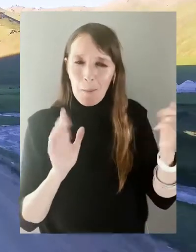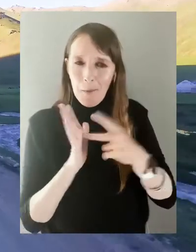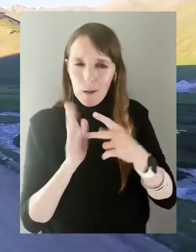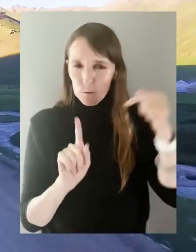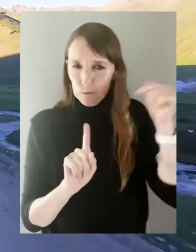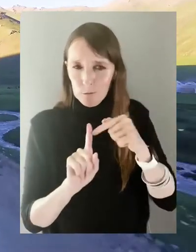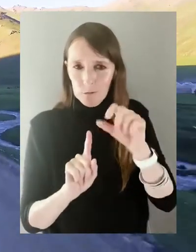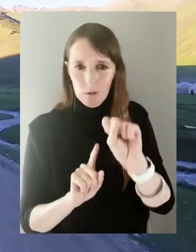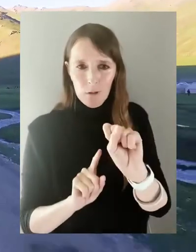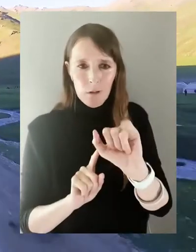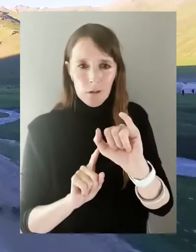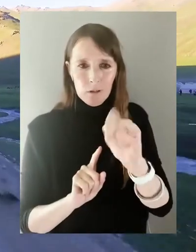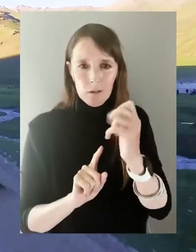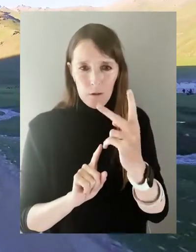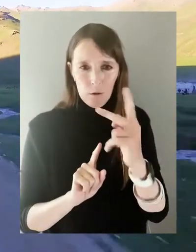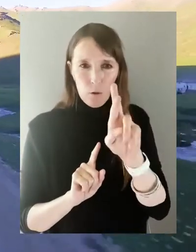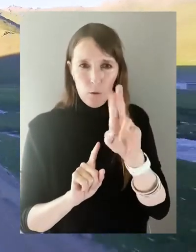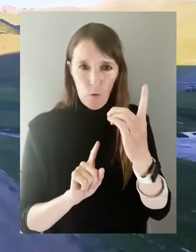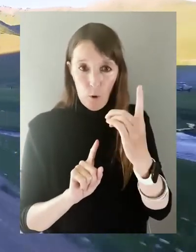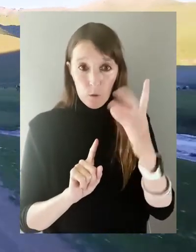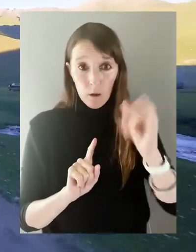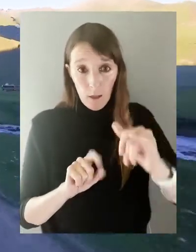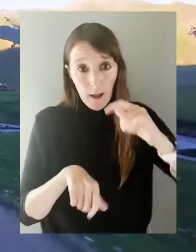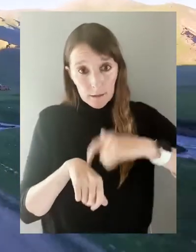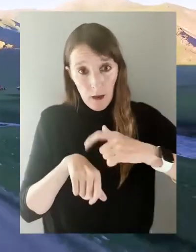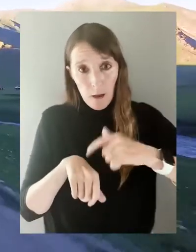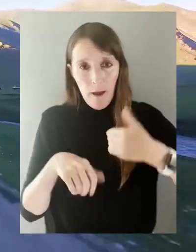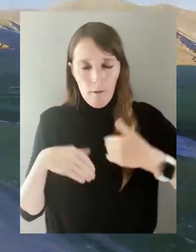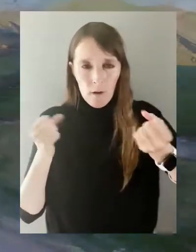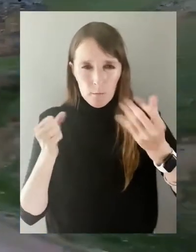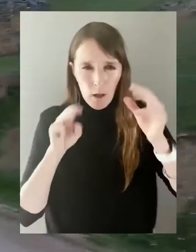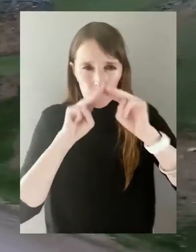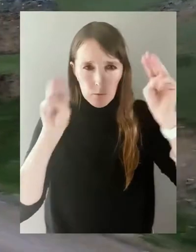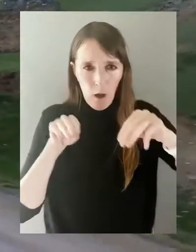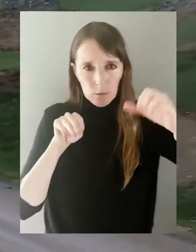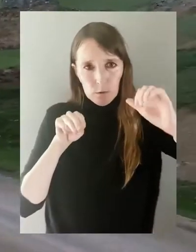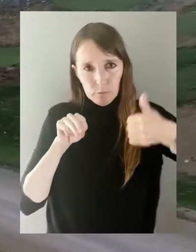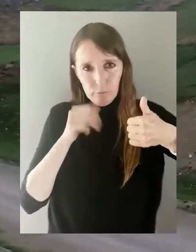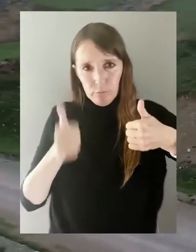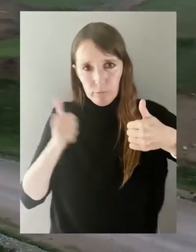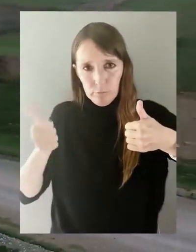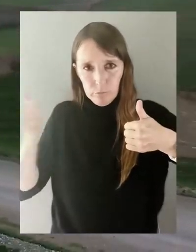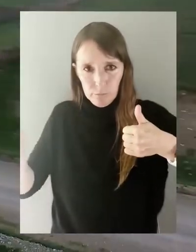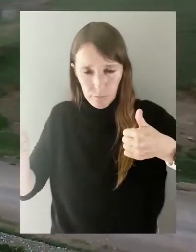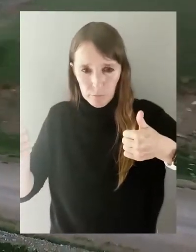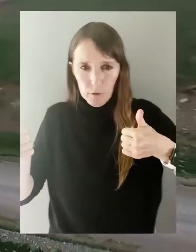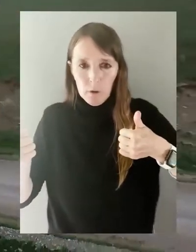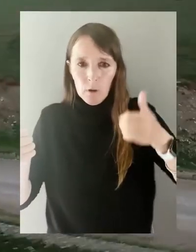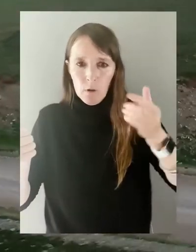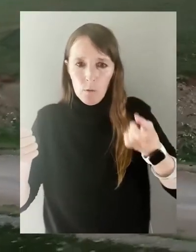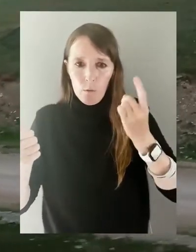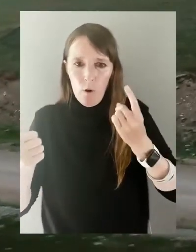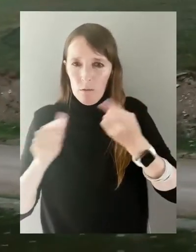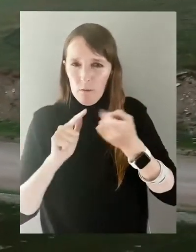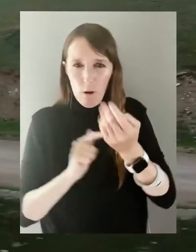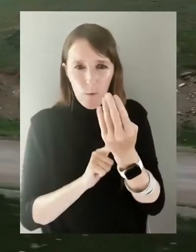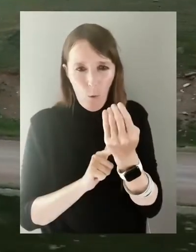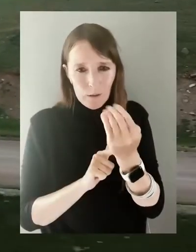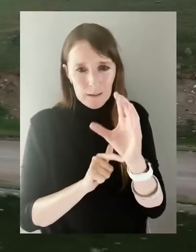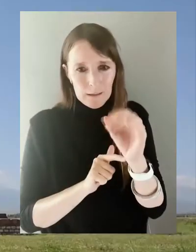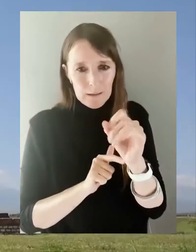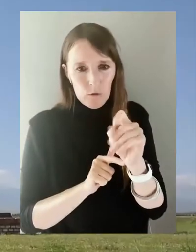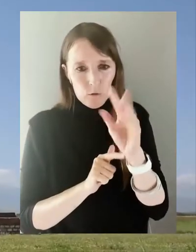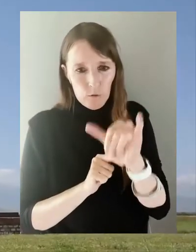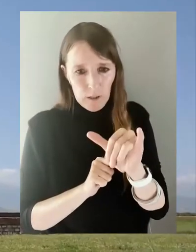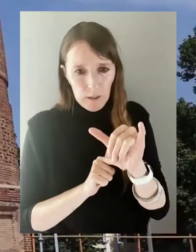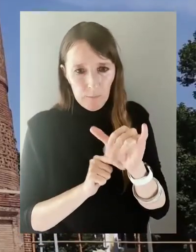Road, Kyrgyzstan has many monuments left from the period including the Tashrabat Kervansarai from the 14th century.